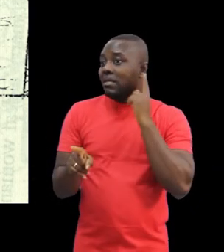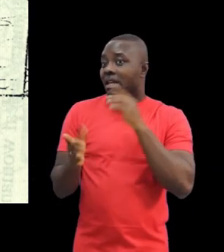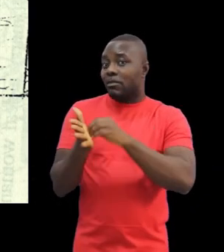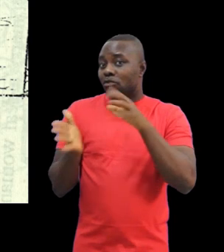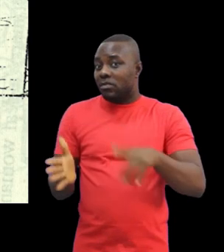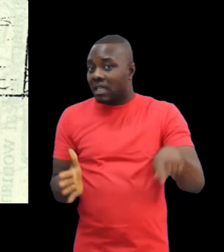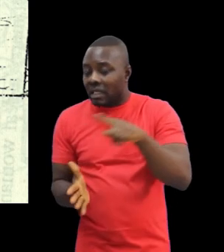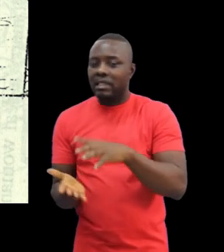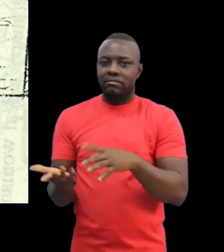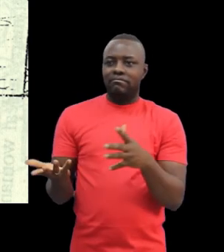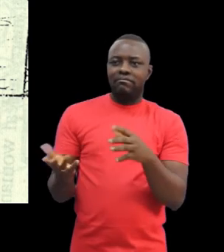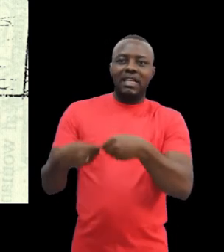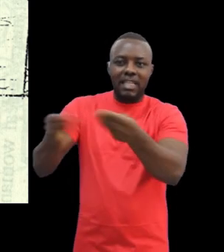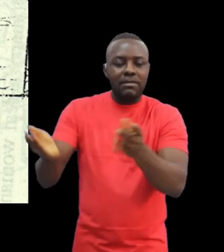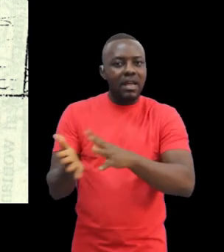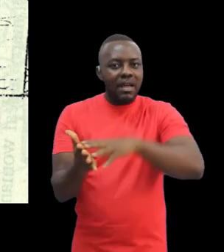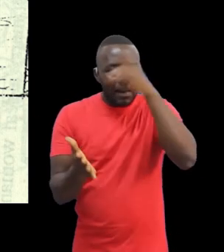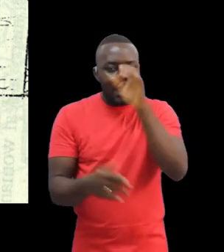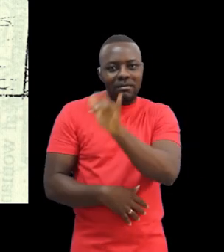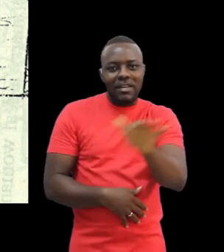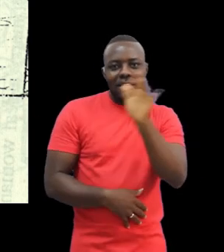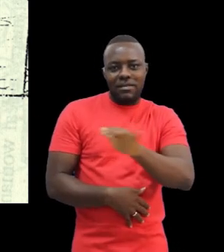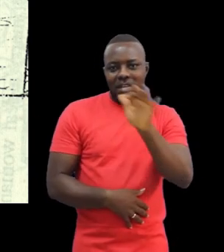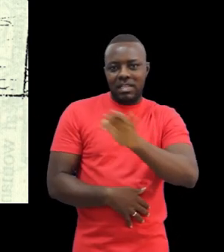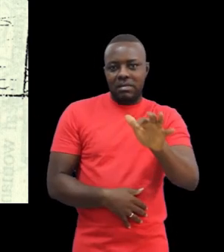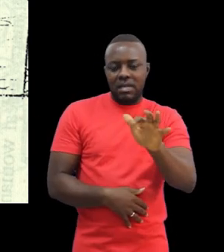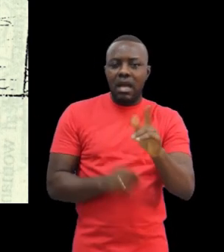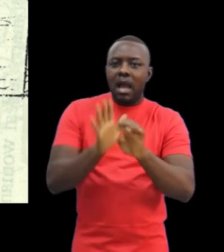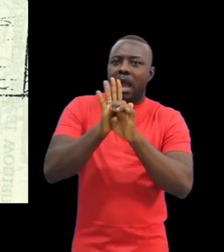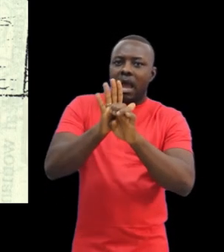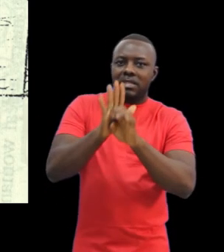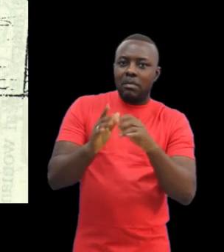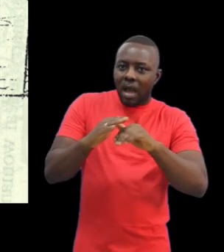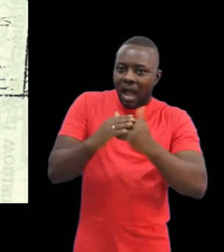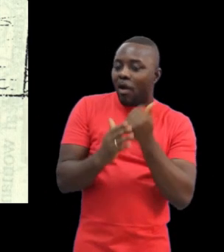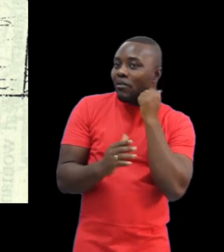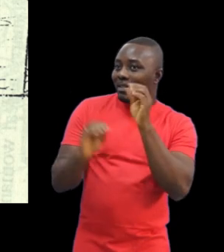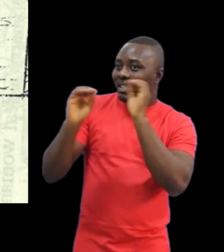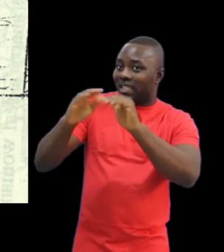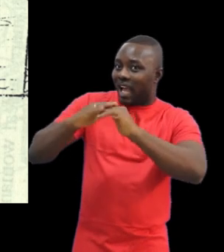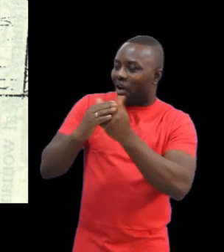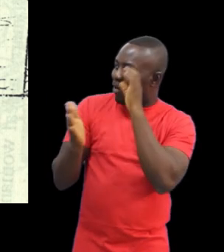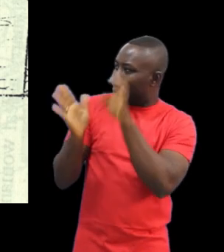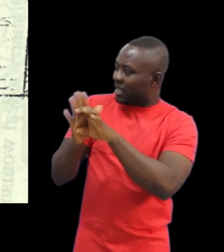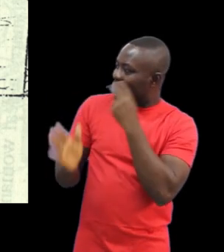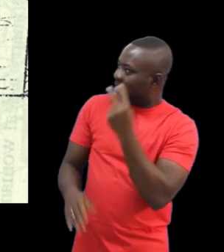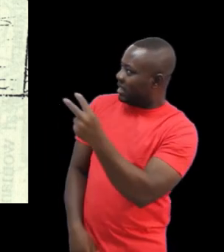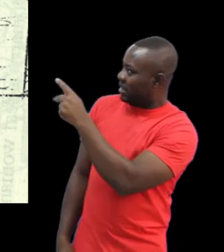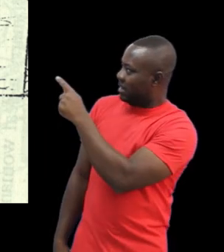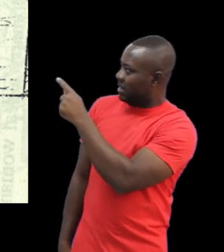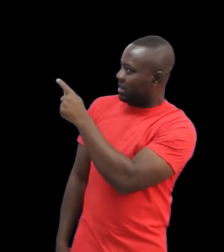and teacher trainings, as illustrated by this deaf Ghanaian artist.